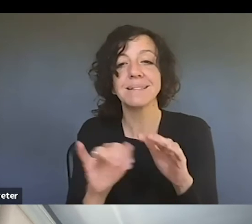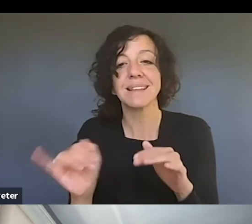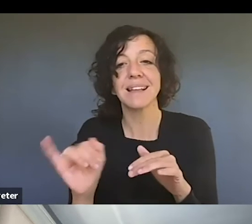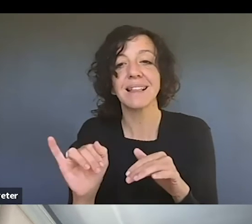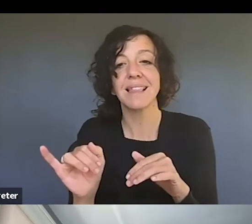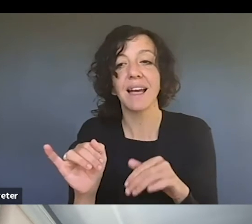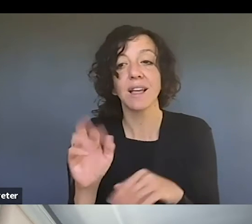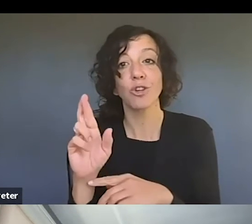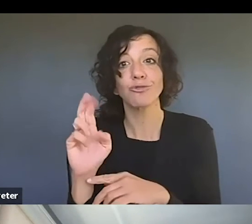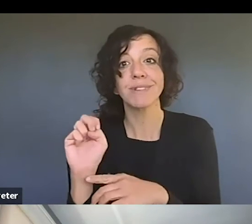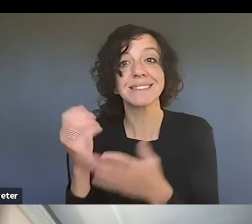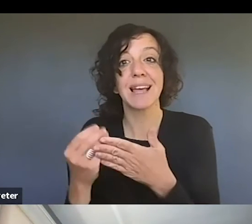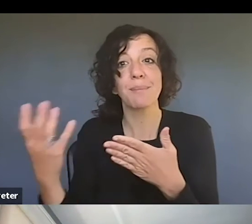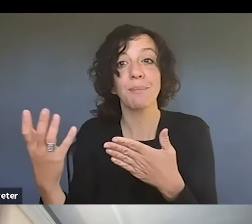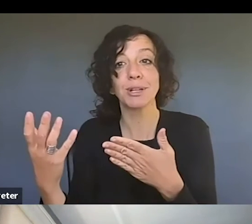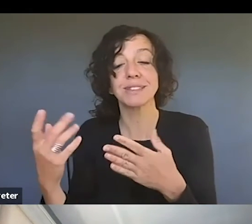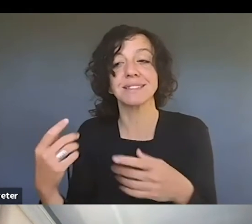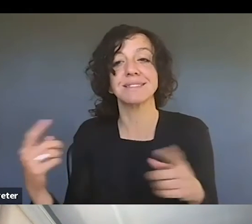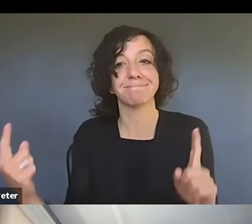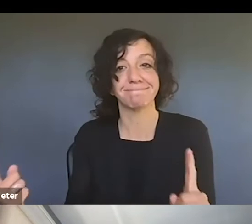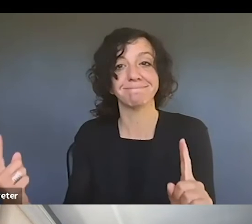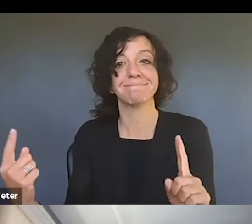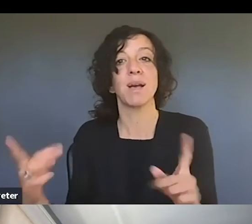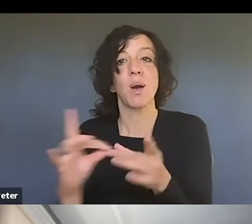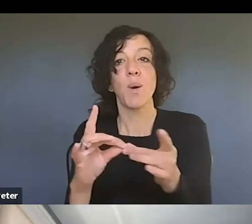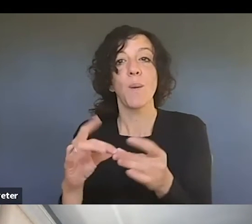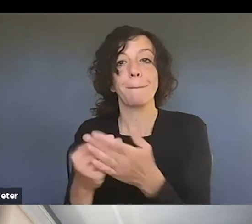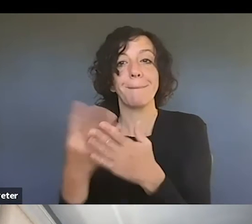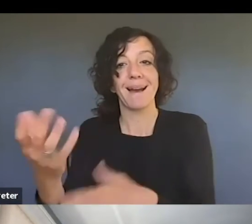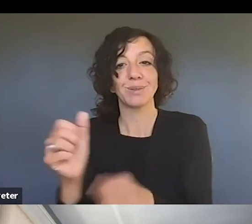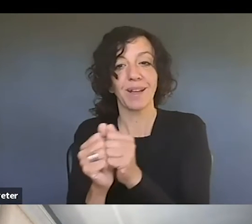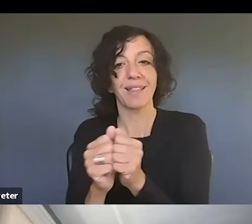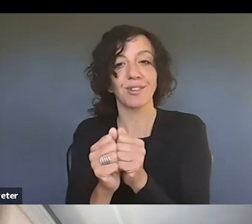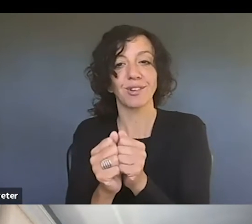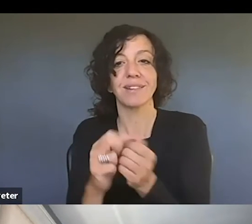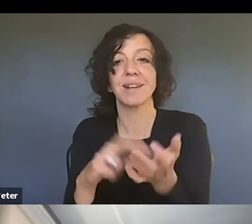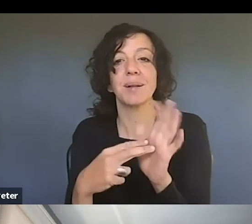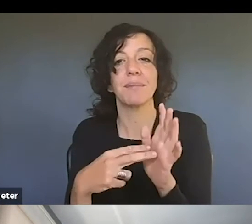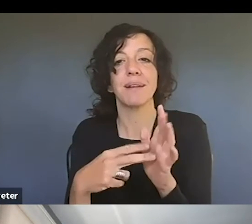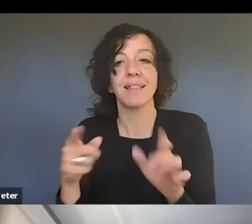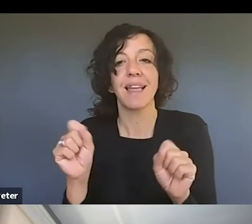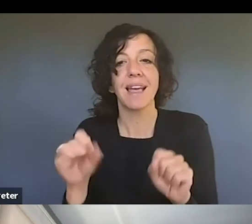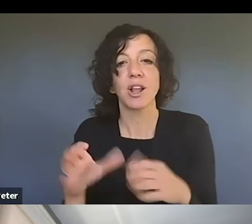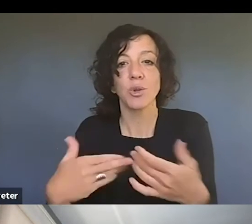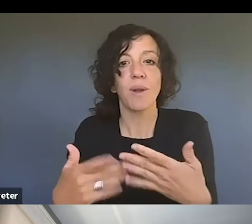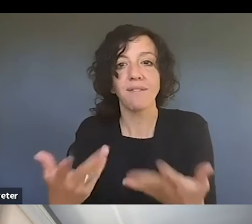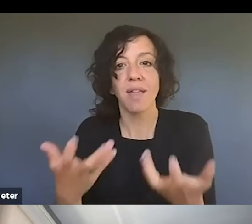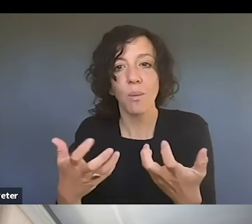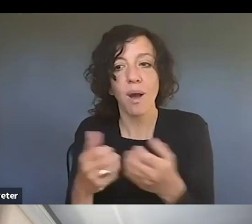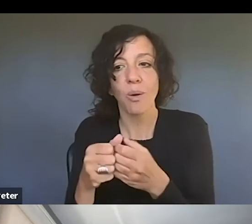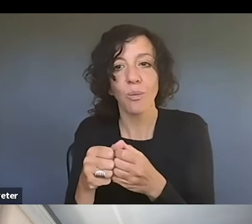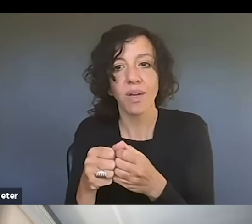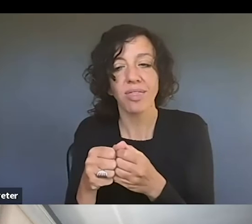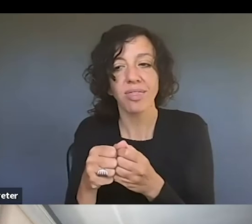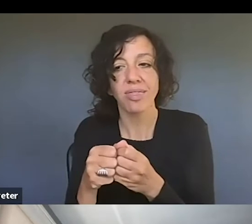real estate, you know, um, transaction, right? So they can do whatever they want with the work as long as they account